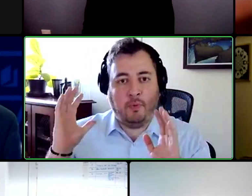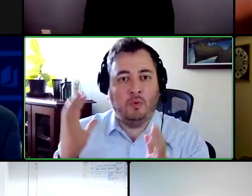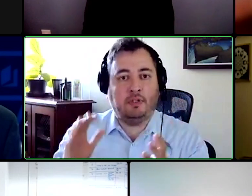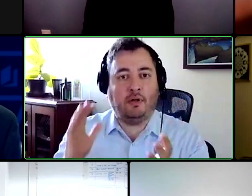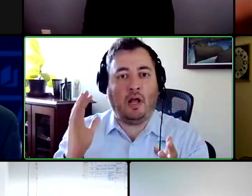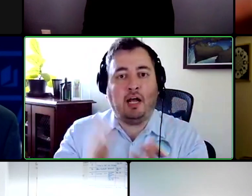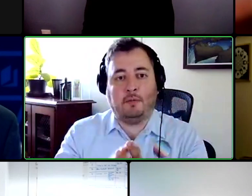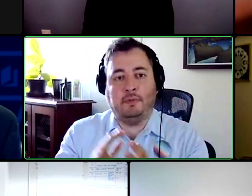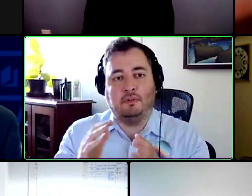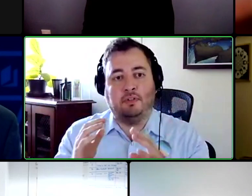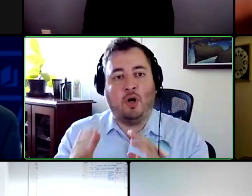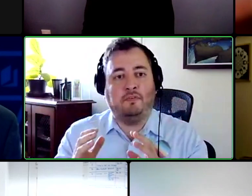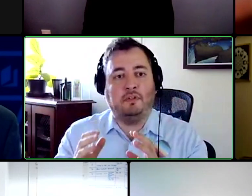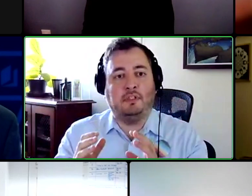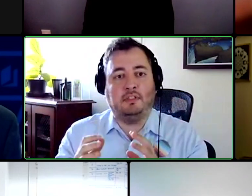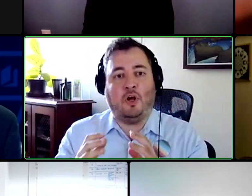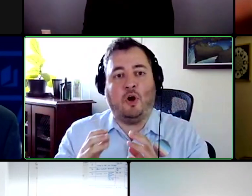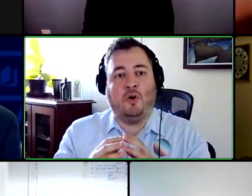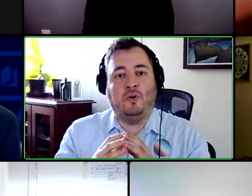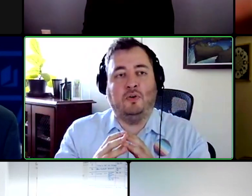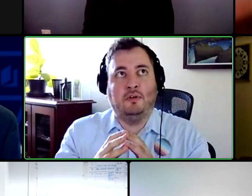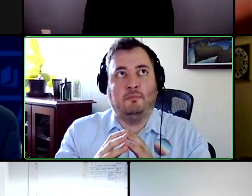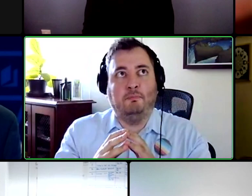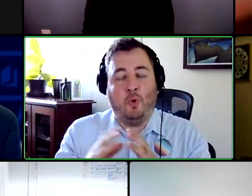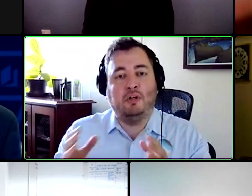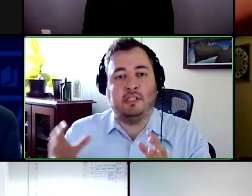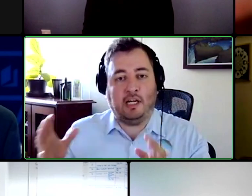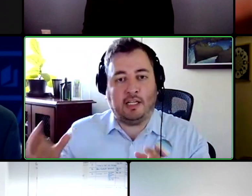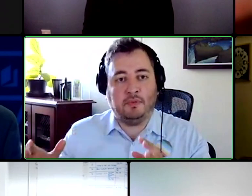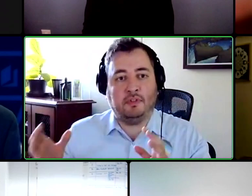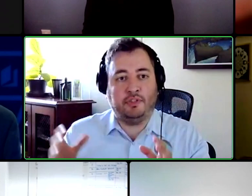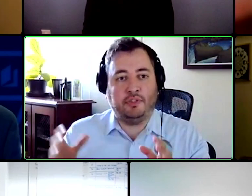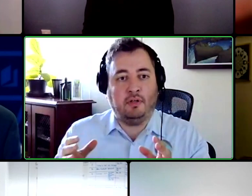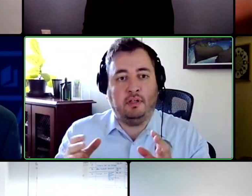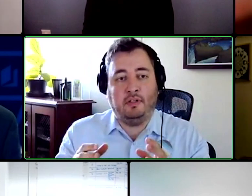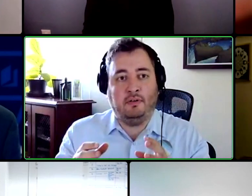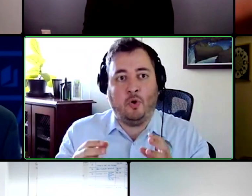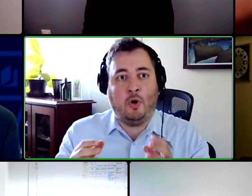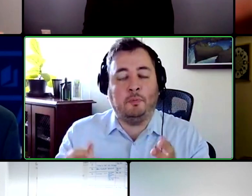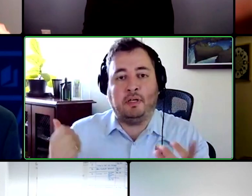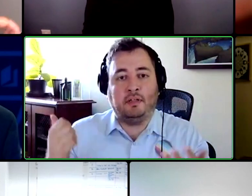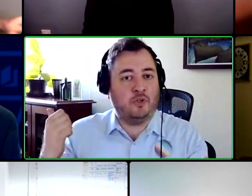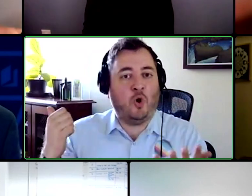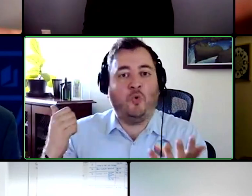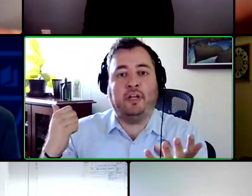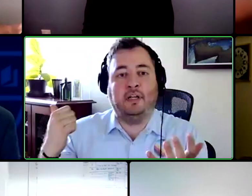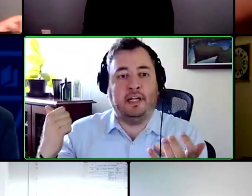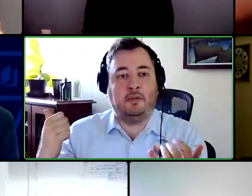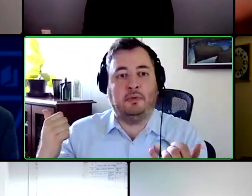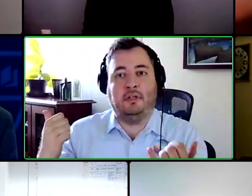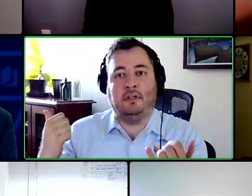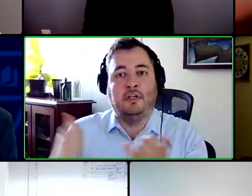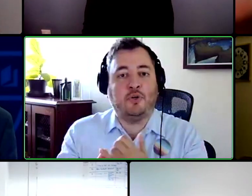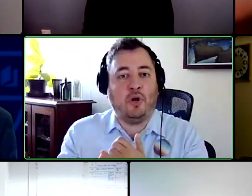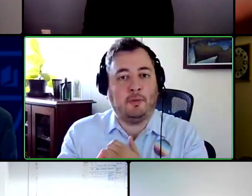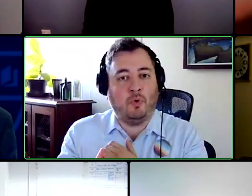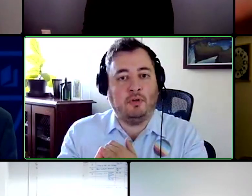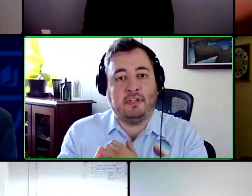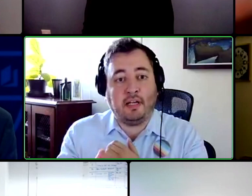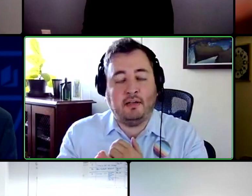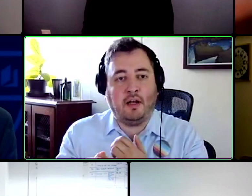Architecturally, most hospitals and offices are more accessible than normal because there's already a need to be